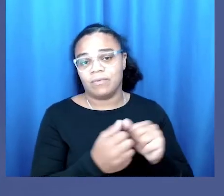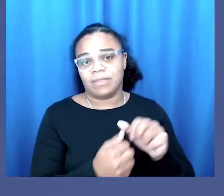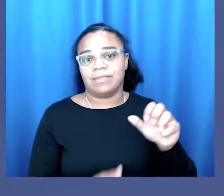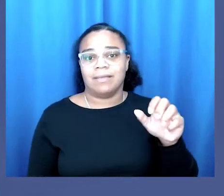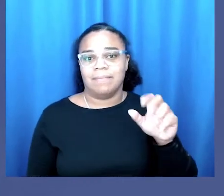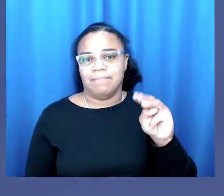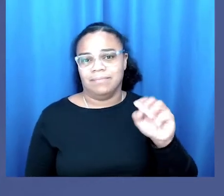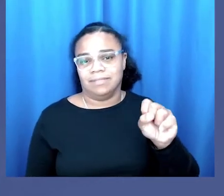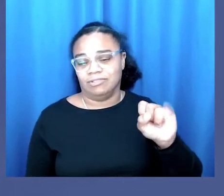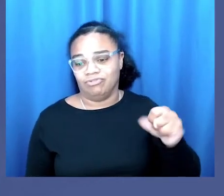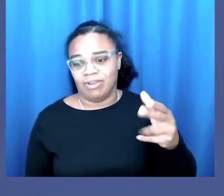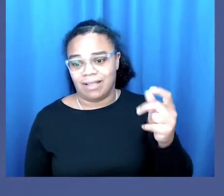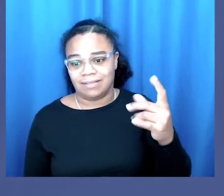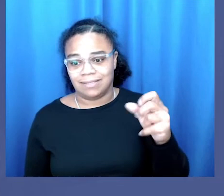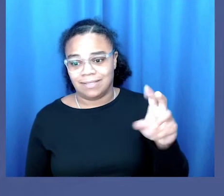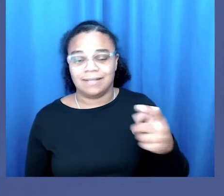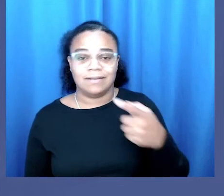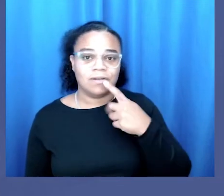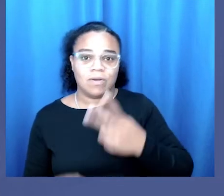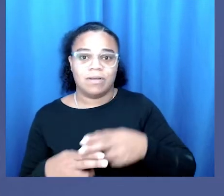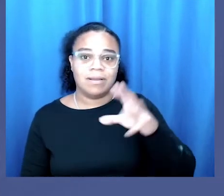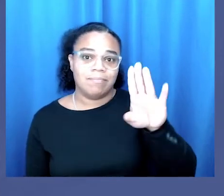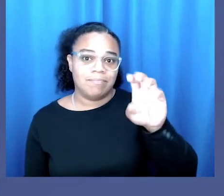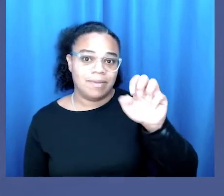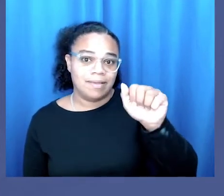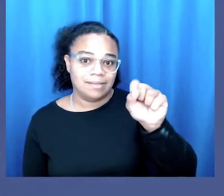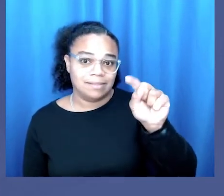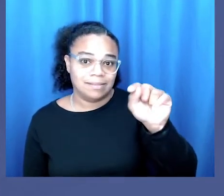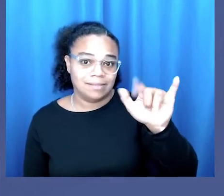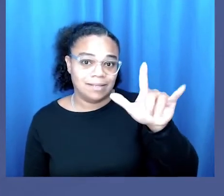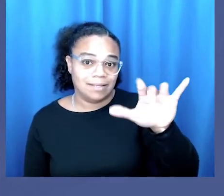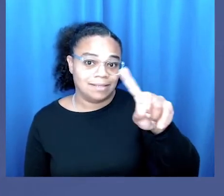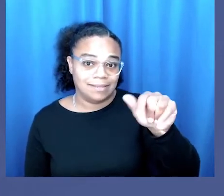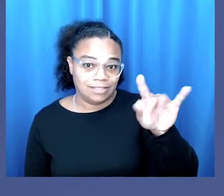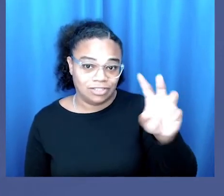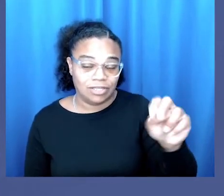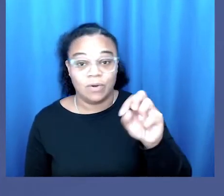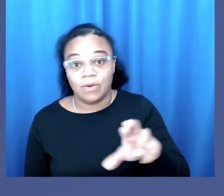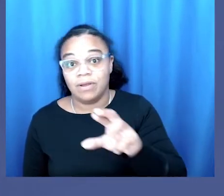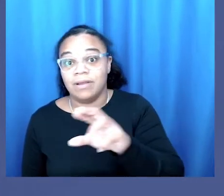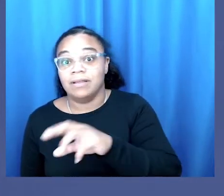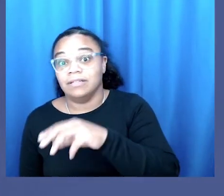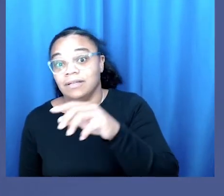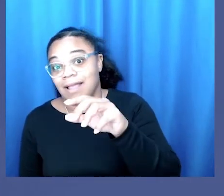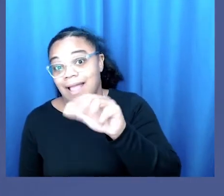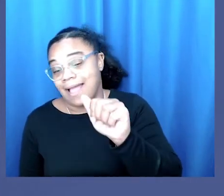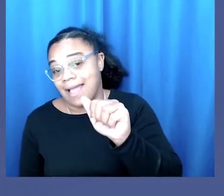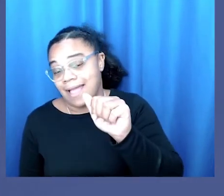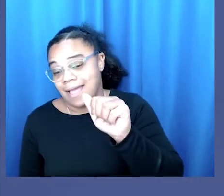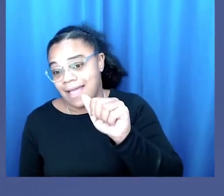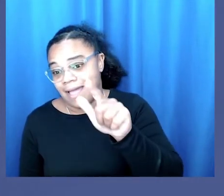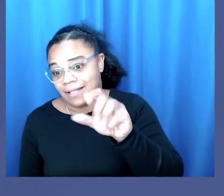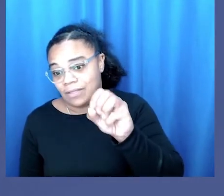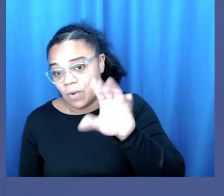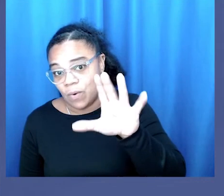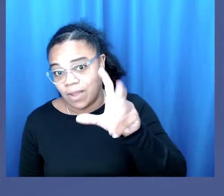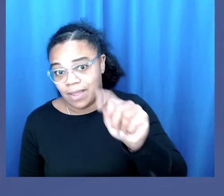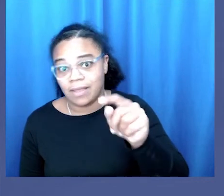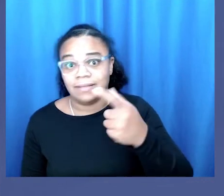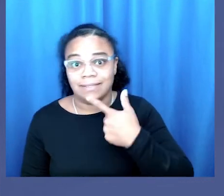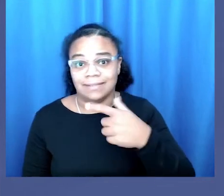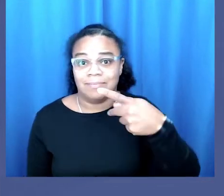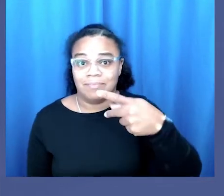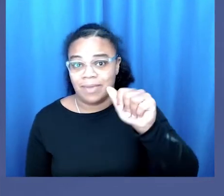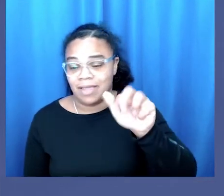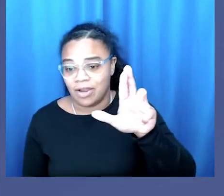Zakiya Iman Jackson named bestialization, what AFCO named zoological racism, what Monica Allewart refers to as para